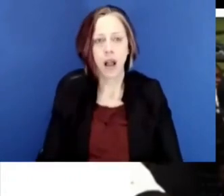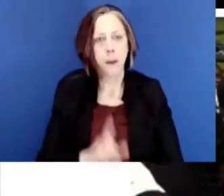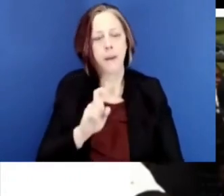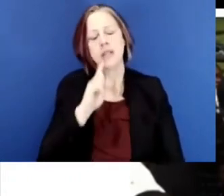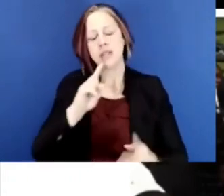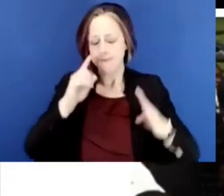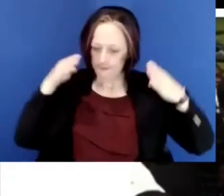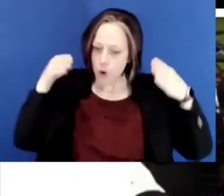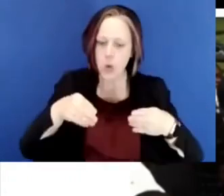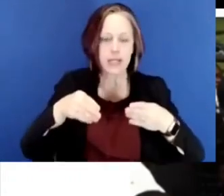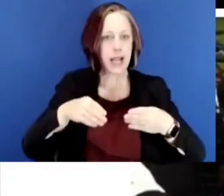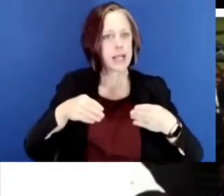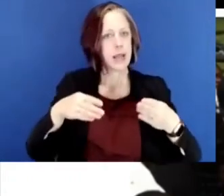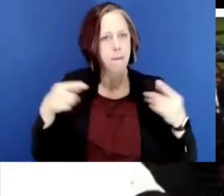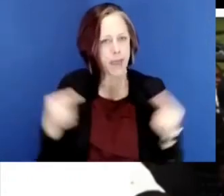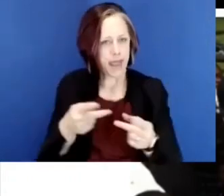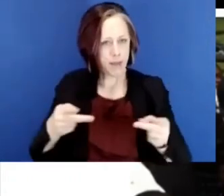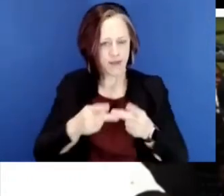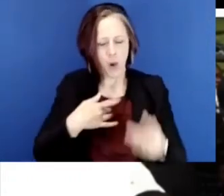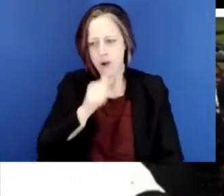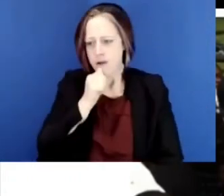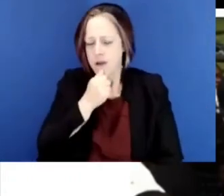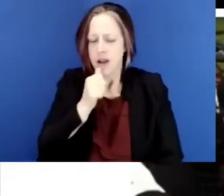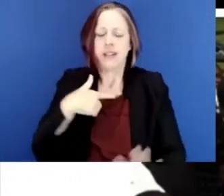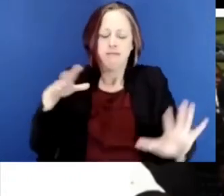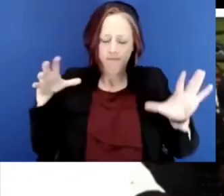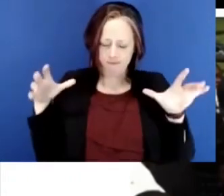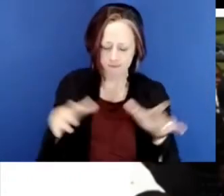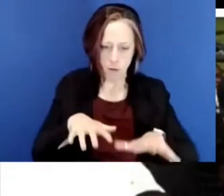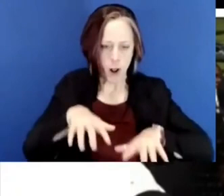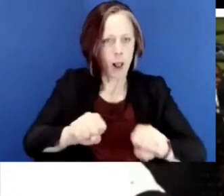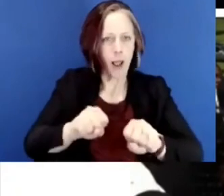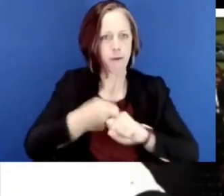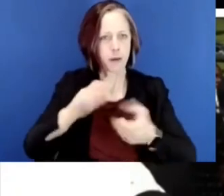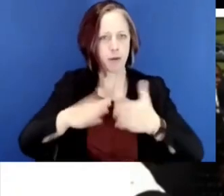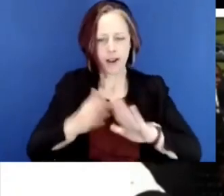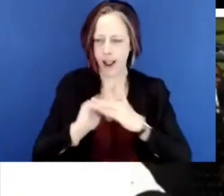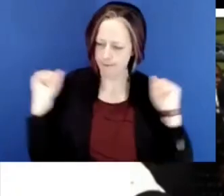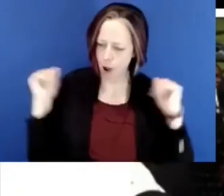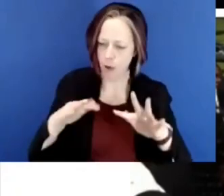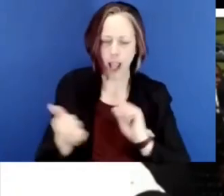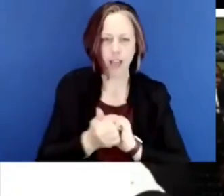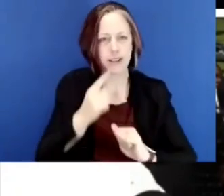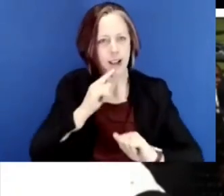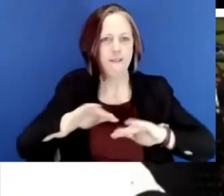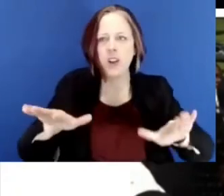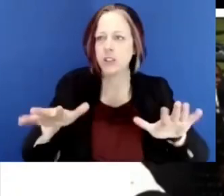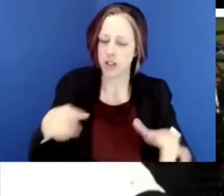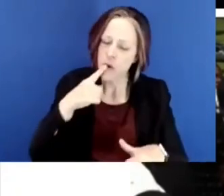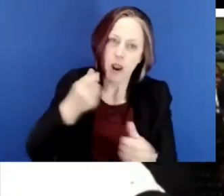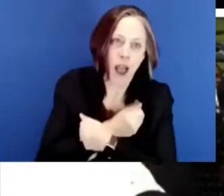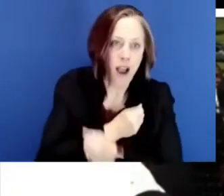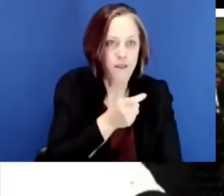whenever a young person died, we would have a vigil. And this is a picture of a vigil. And we were praying over someone. I think there's a little one in the middle there.